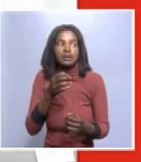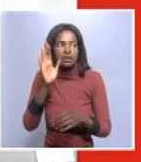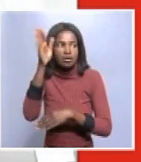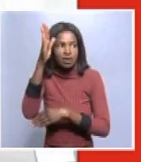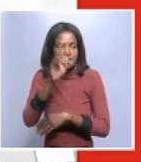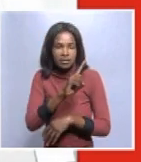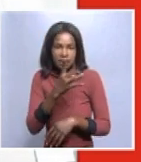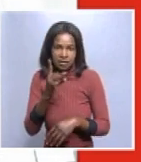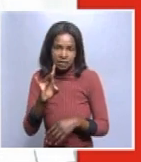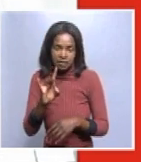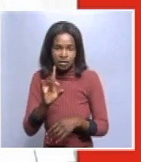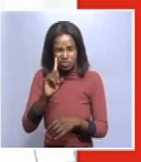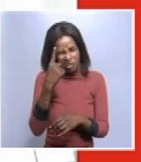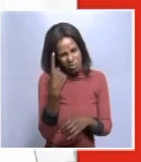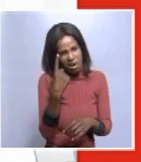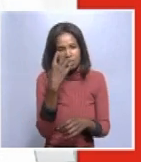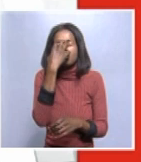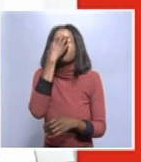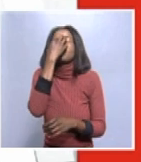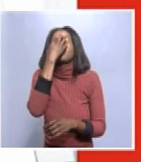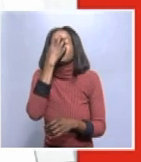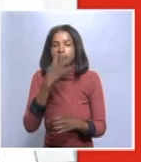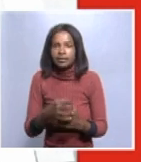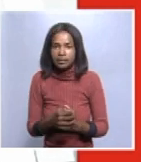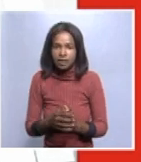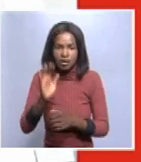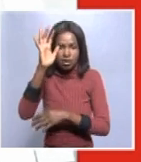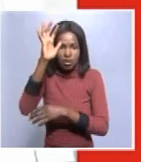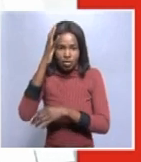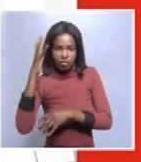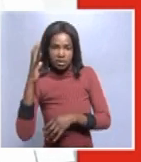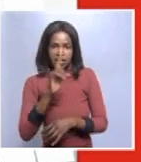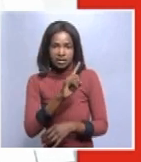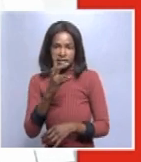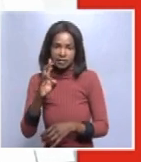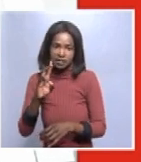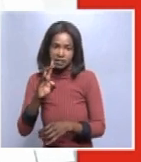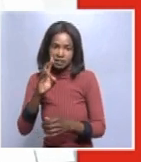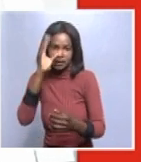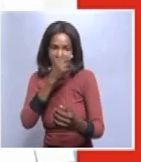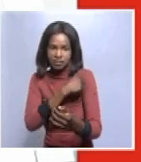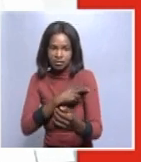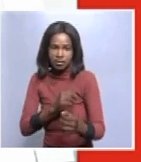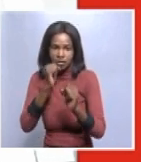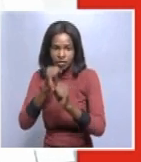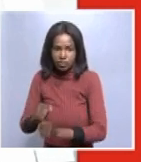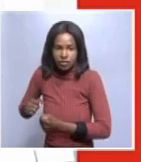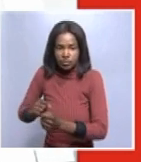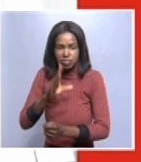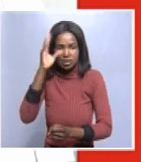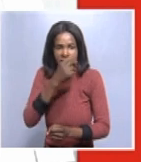Ongwena, 18, with 1 in ICU. Omsati, 17. Chogonjupa, 17.